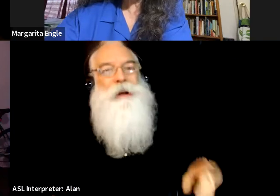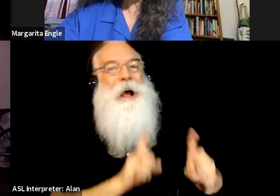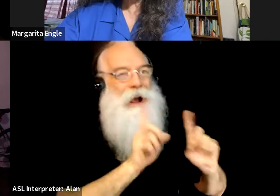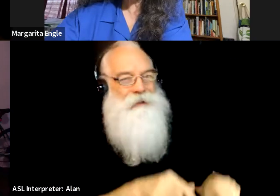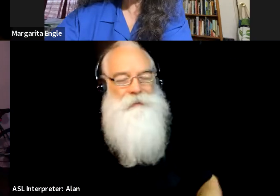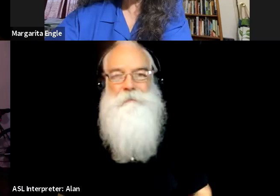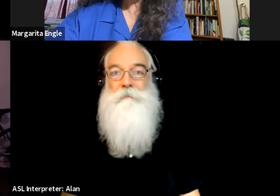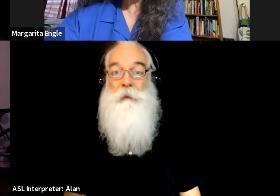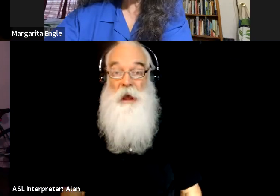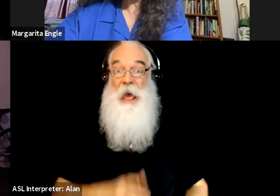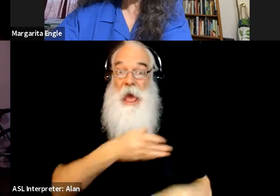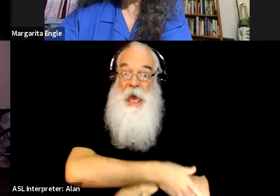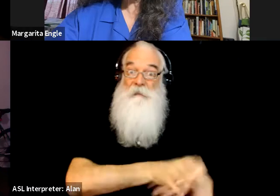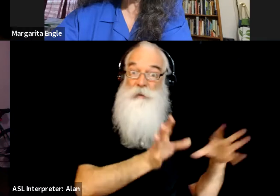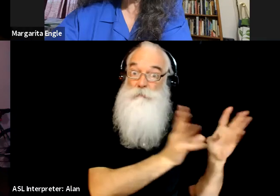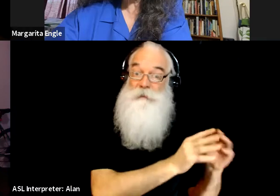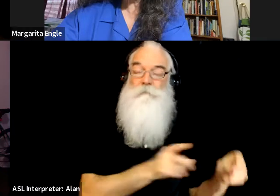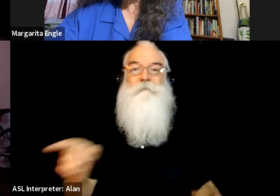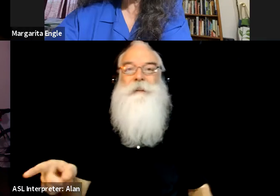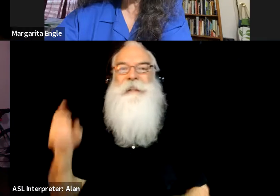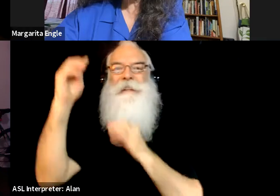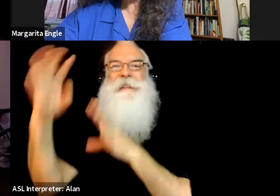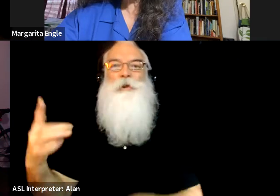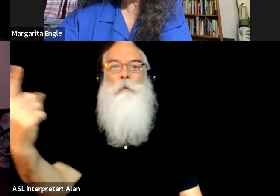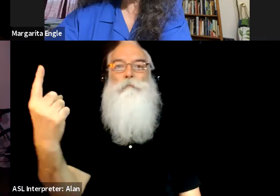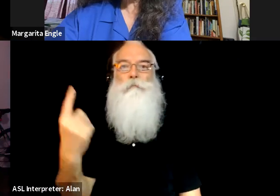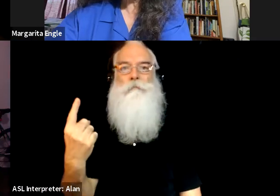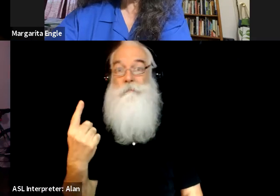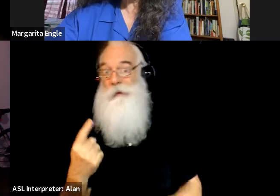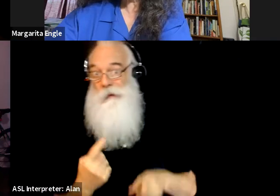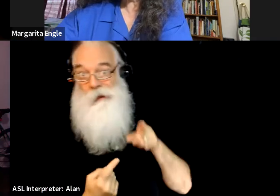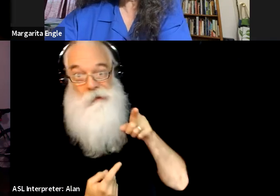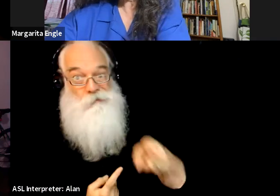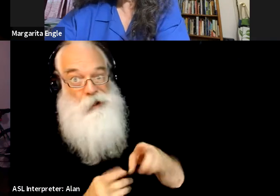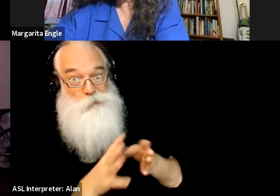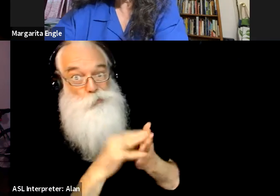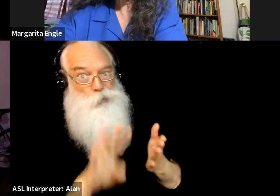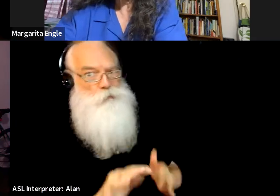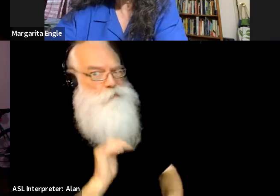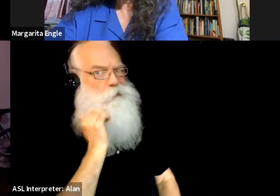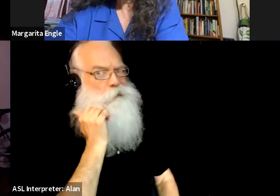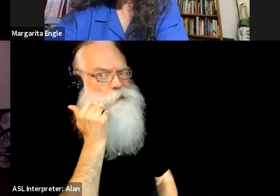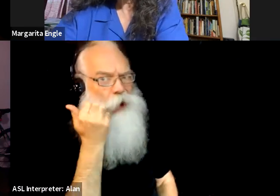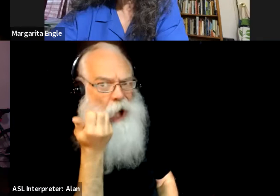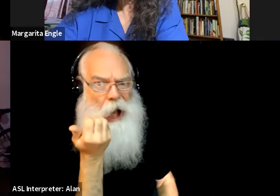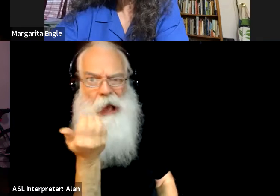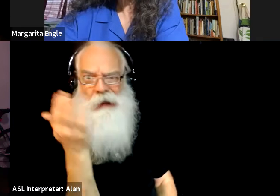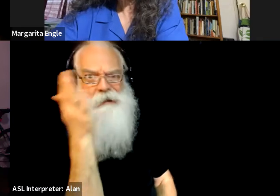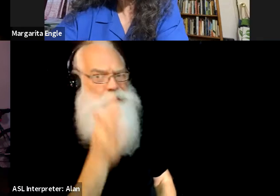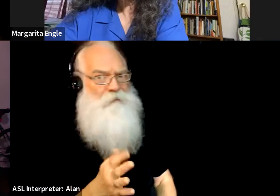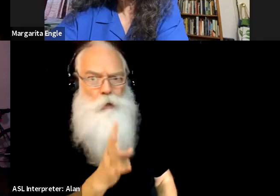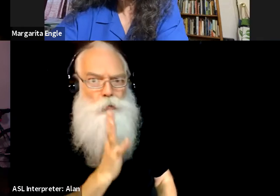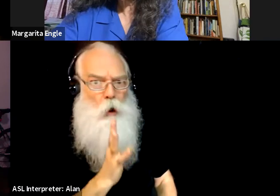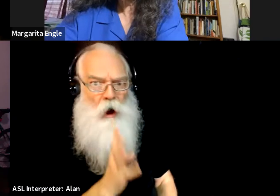asked anyone that they're super shy, but they saw themselves in me. And I think that is the biggest reward to writing children's literature.